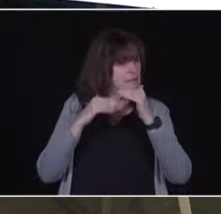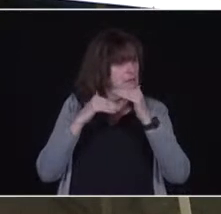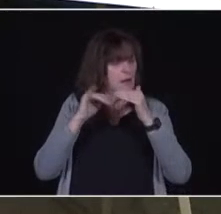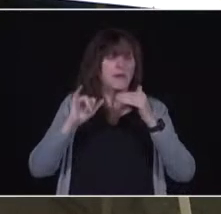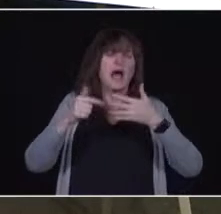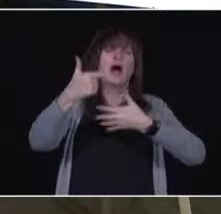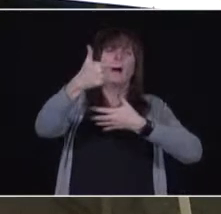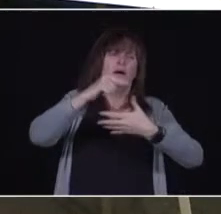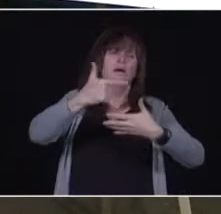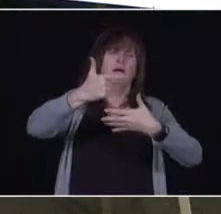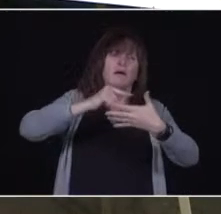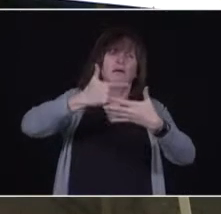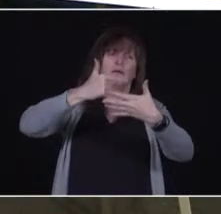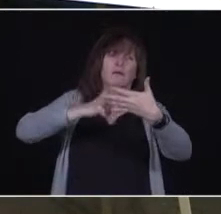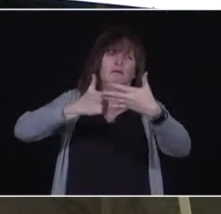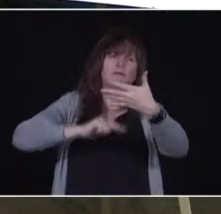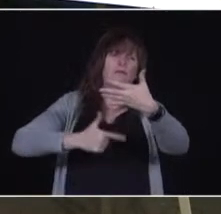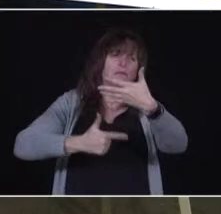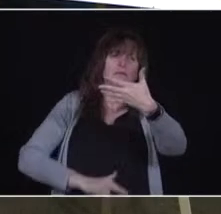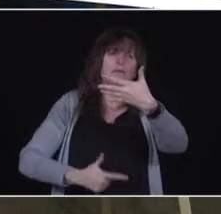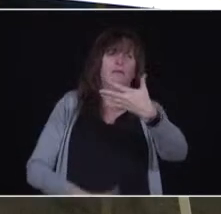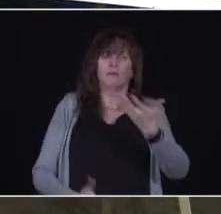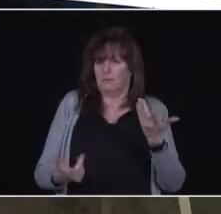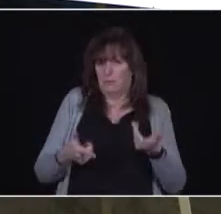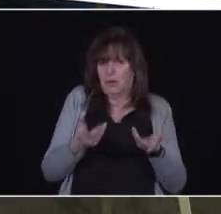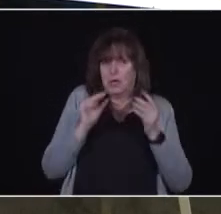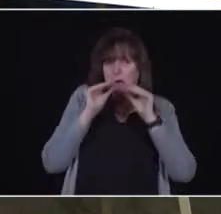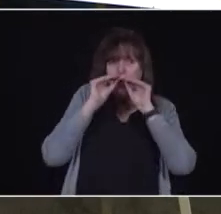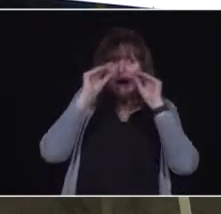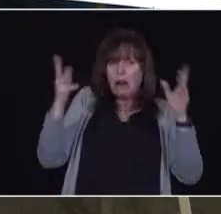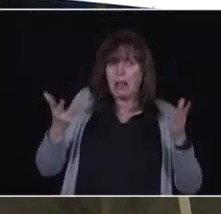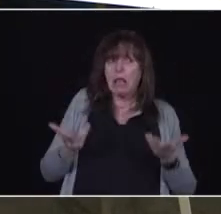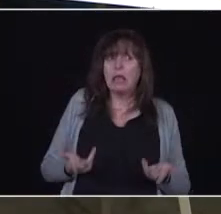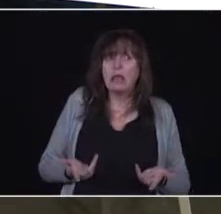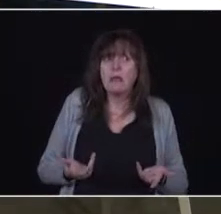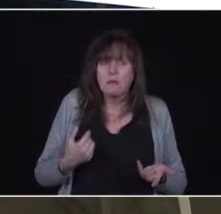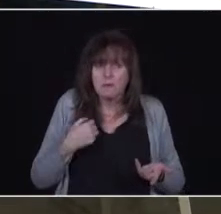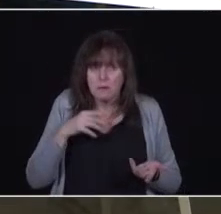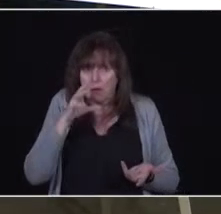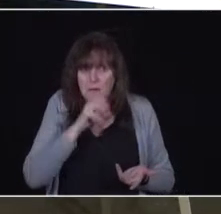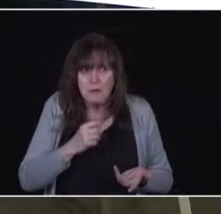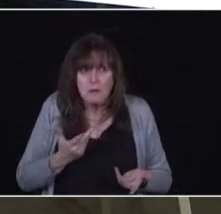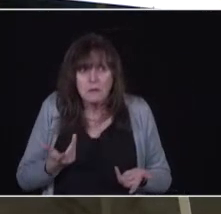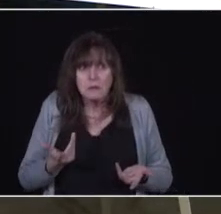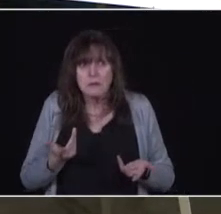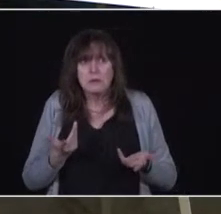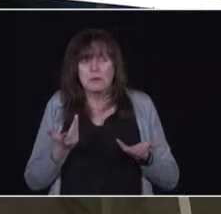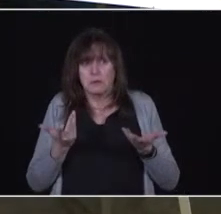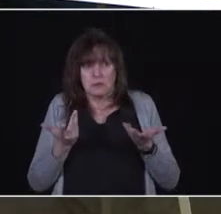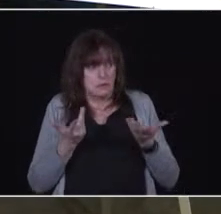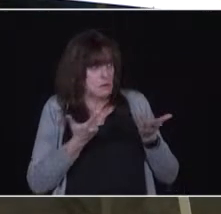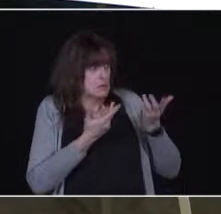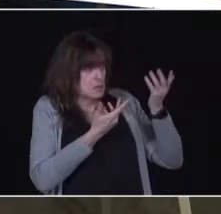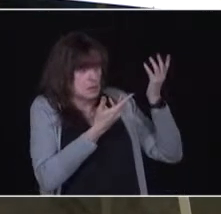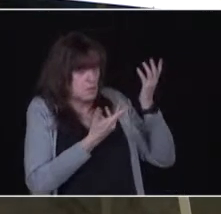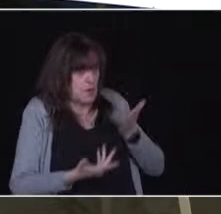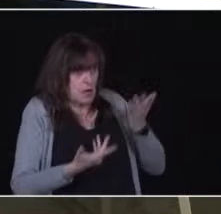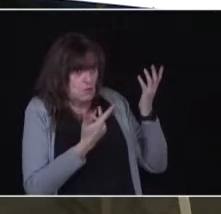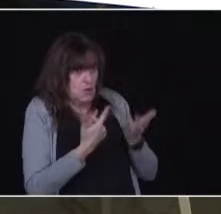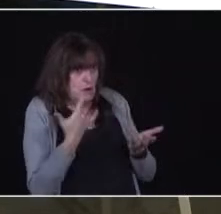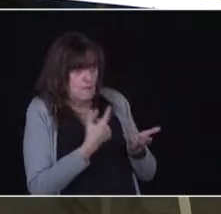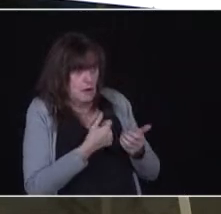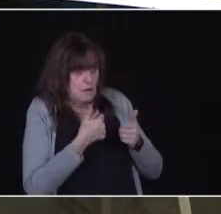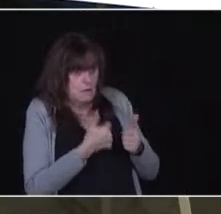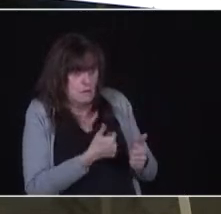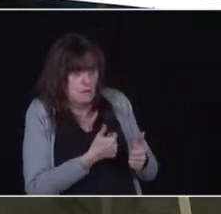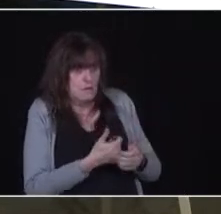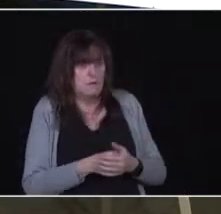through. We anticipate, anticipate that the supply is good. We will be able to start with essential workers the first week in May and continue